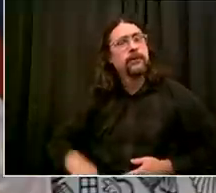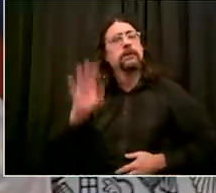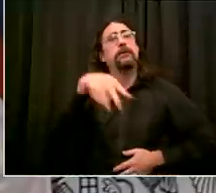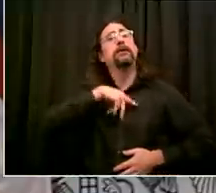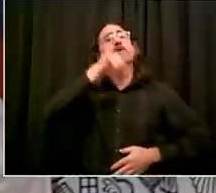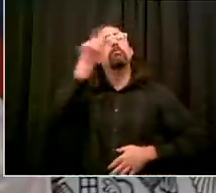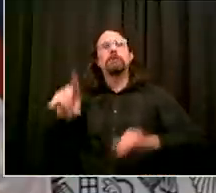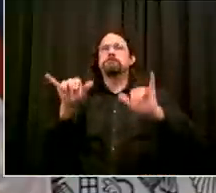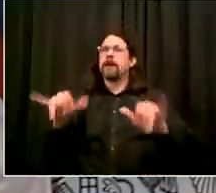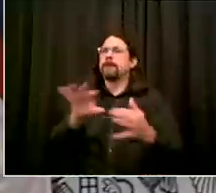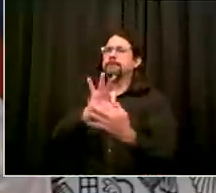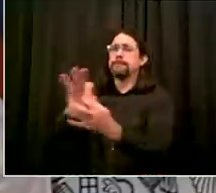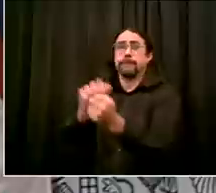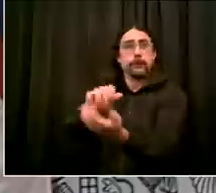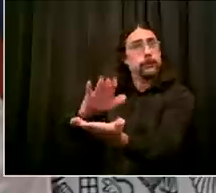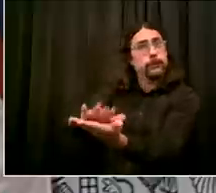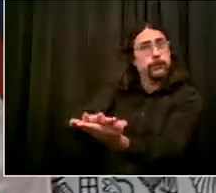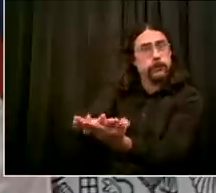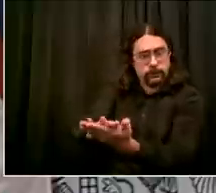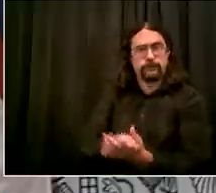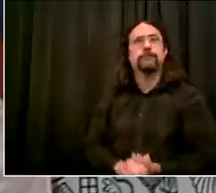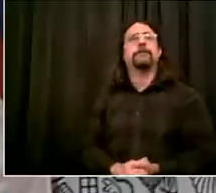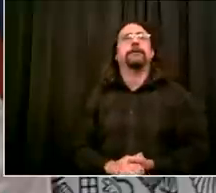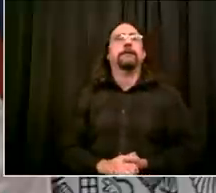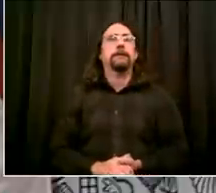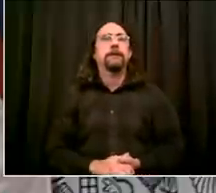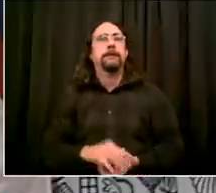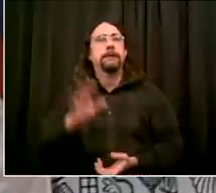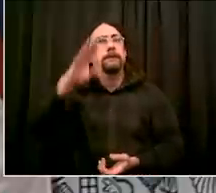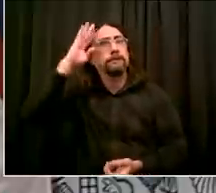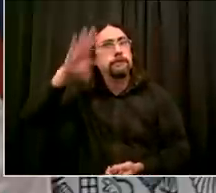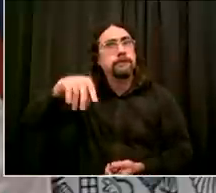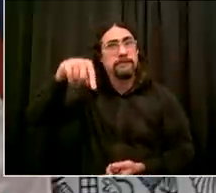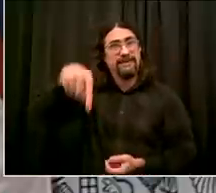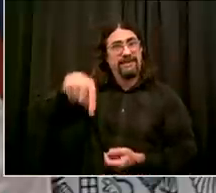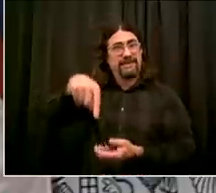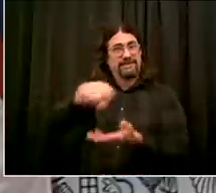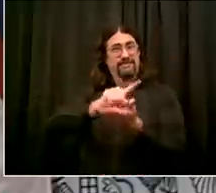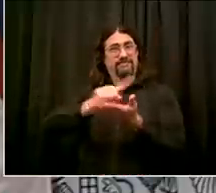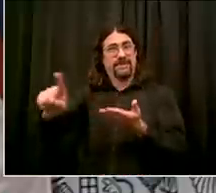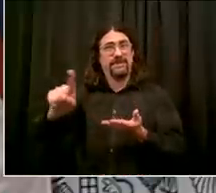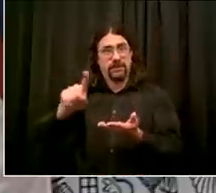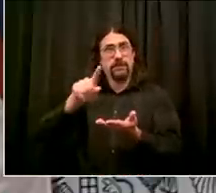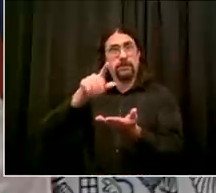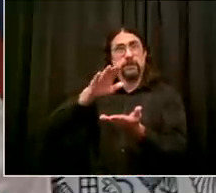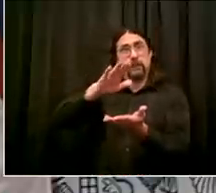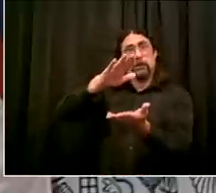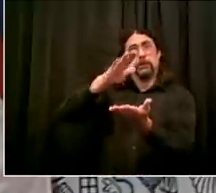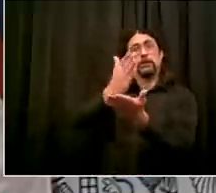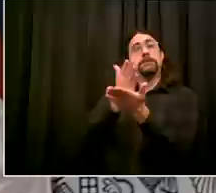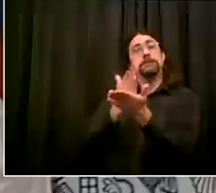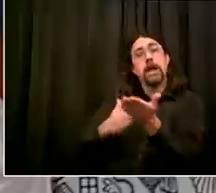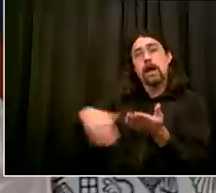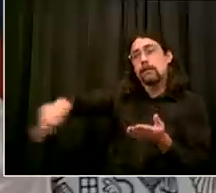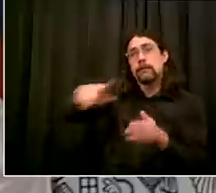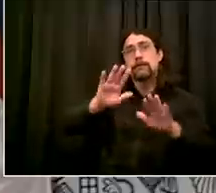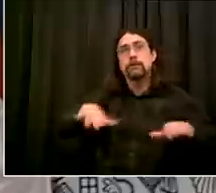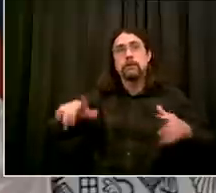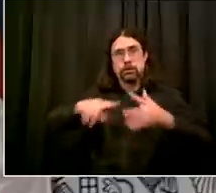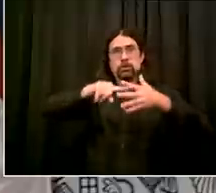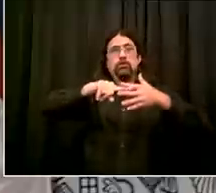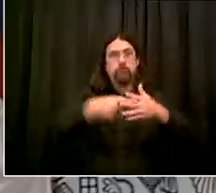teachers hiring enough teachers you know how many do you need and to follow up on Alice question is the fact that people